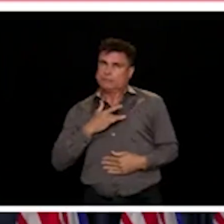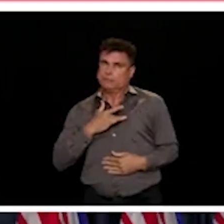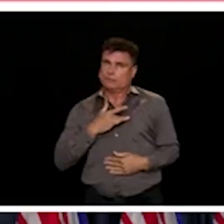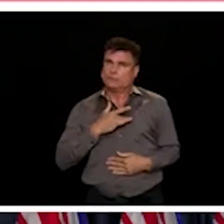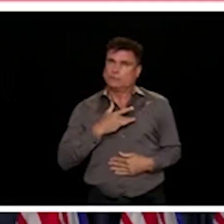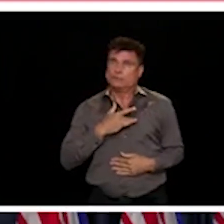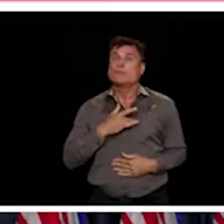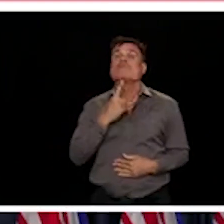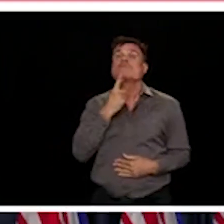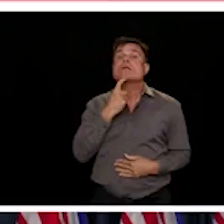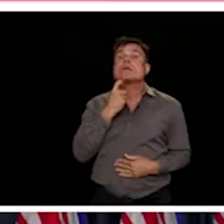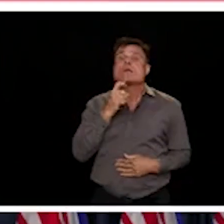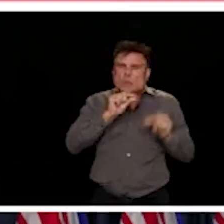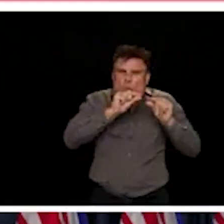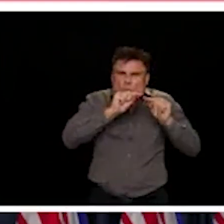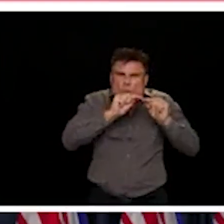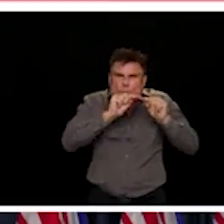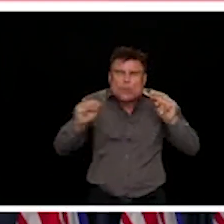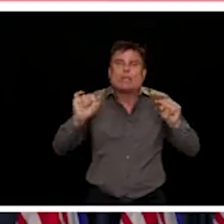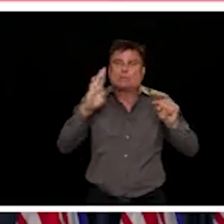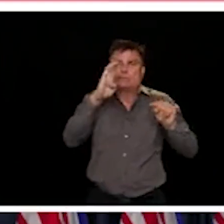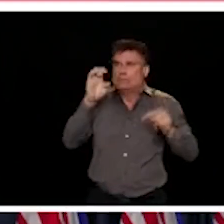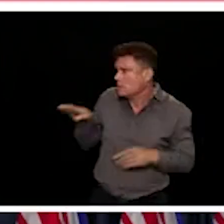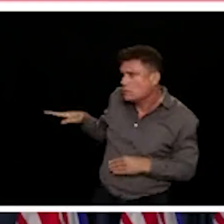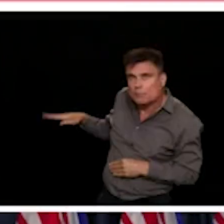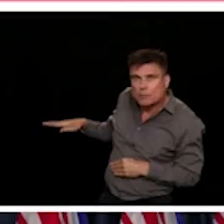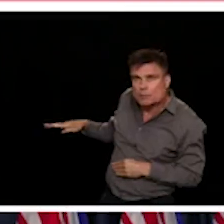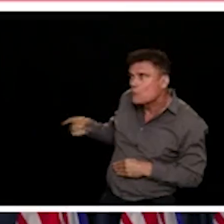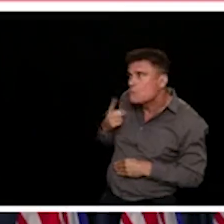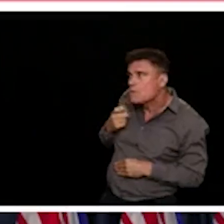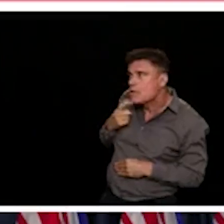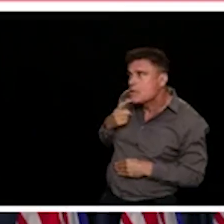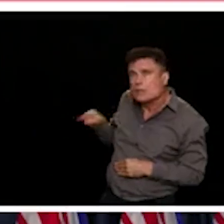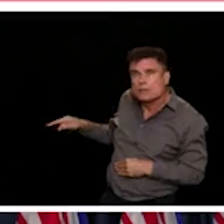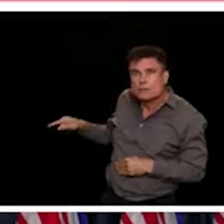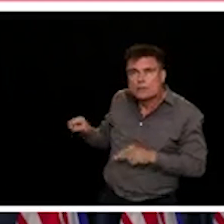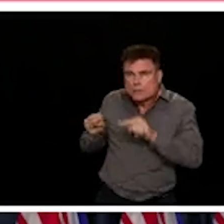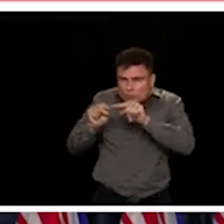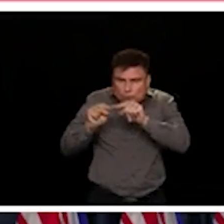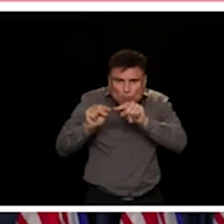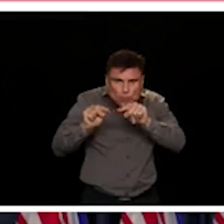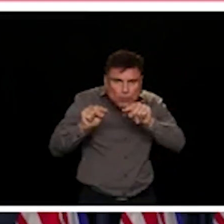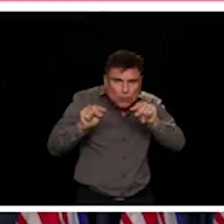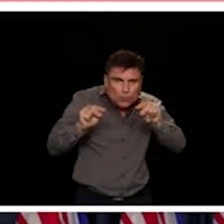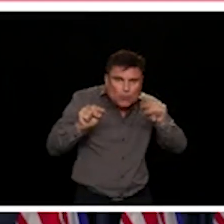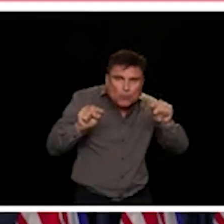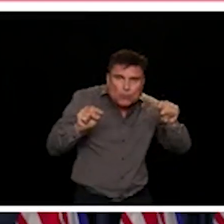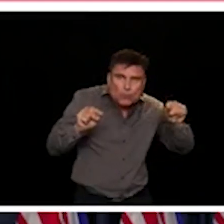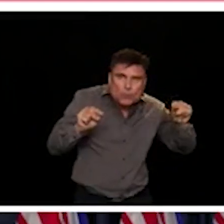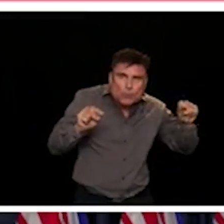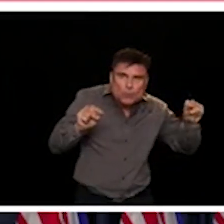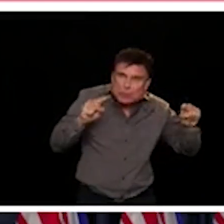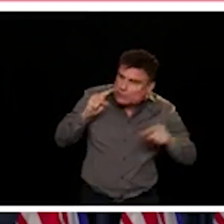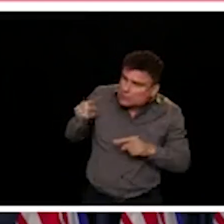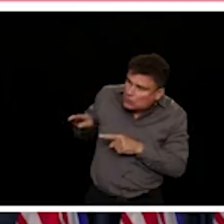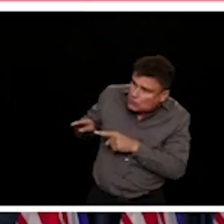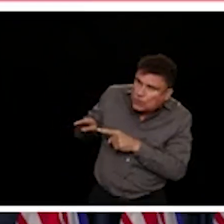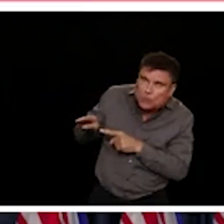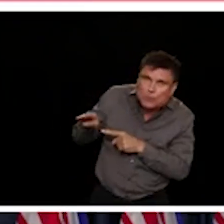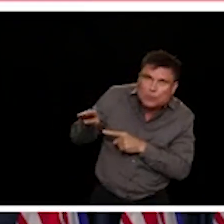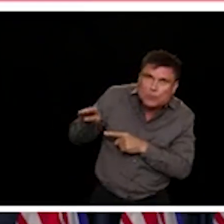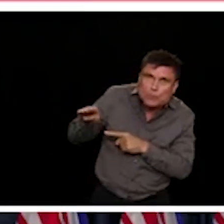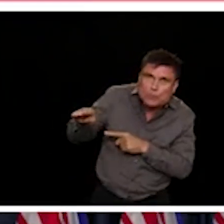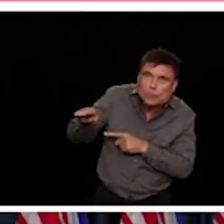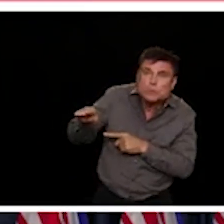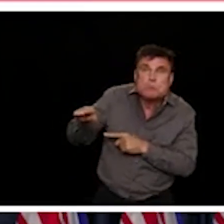like a number of other provinces. And reassuringly on this, we can see that both Quebec and Ontario have leveled off as